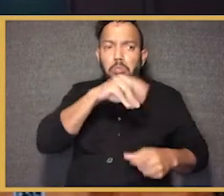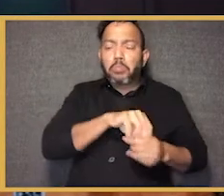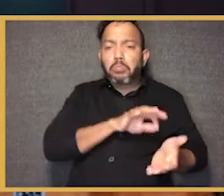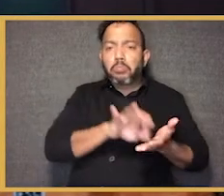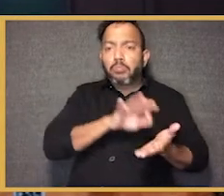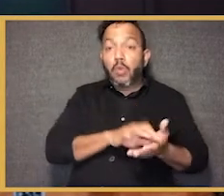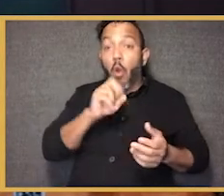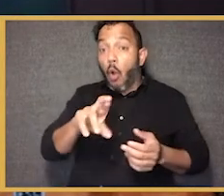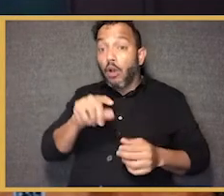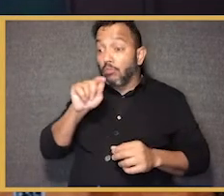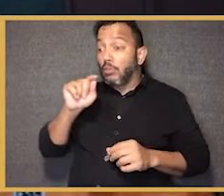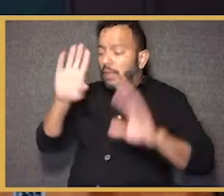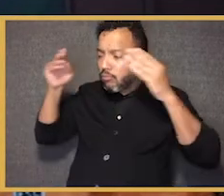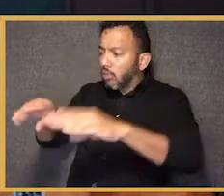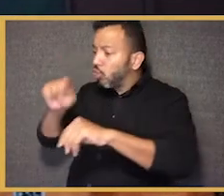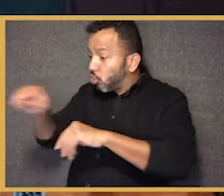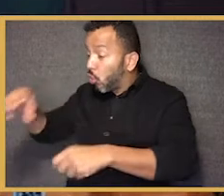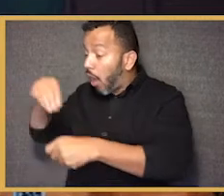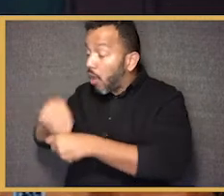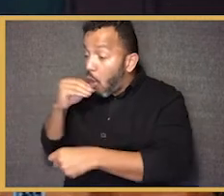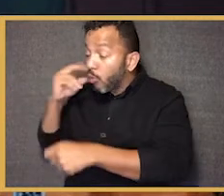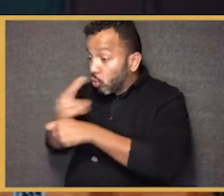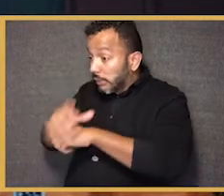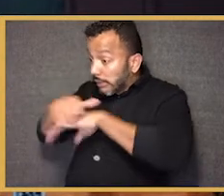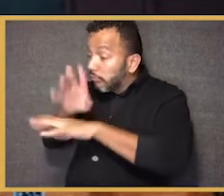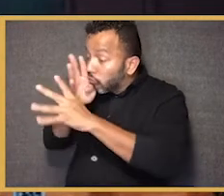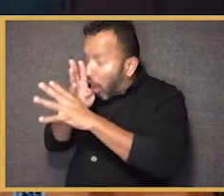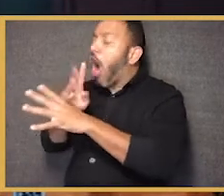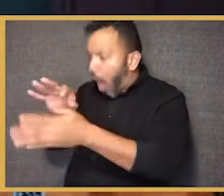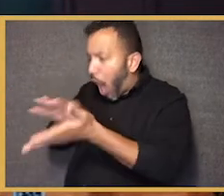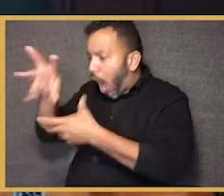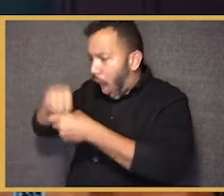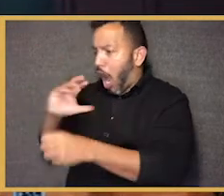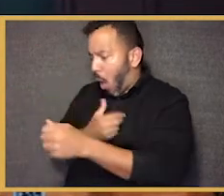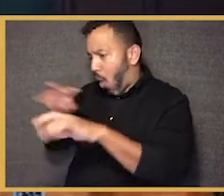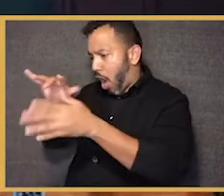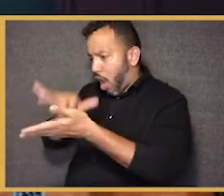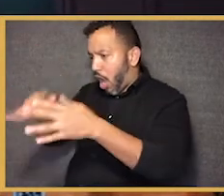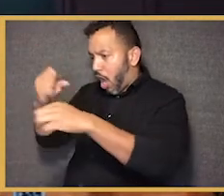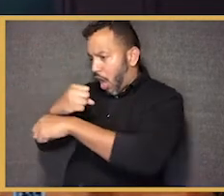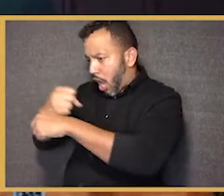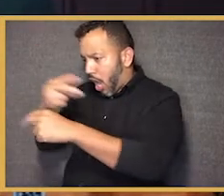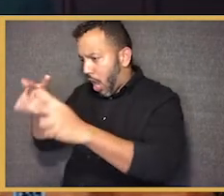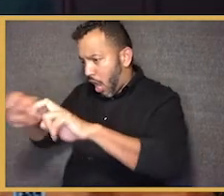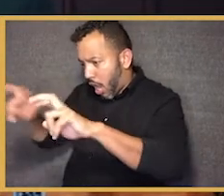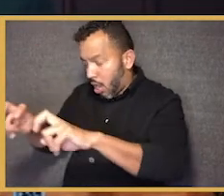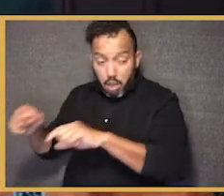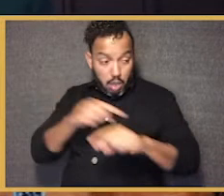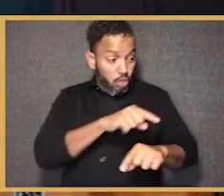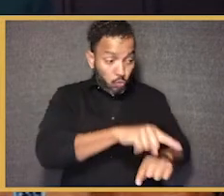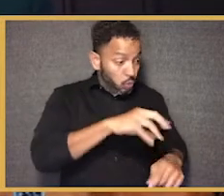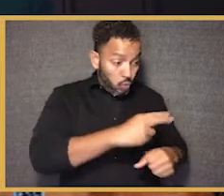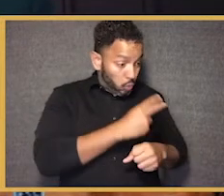home and ignore the outcomes for English learners. So there was, I think, an important effort in